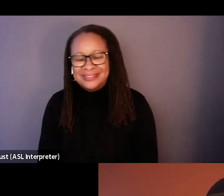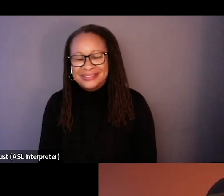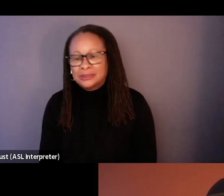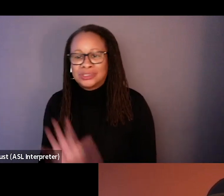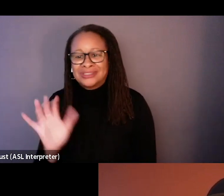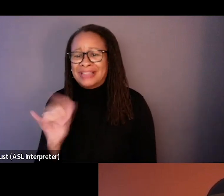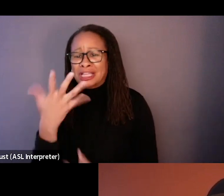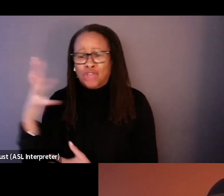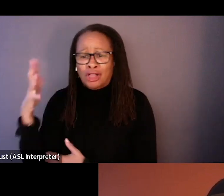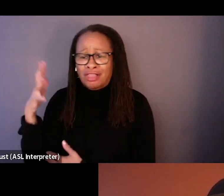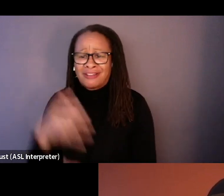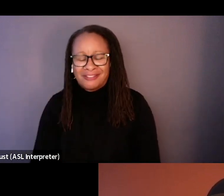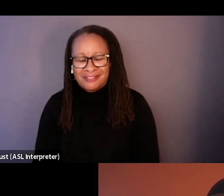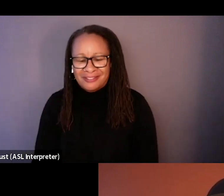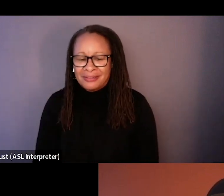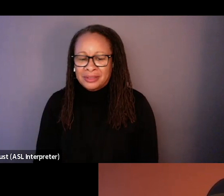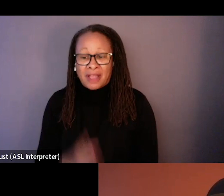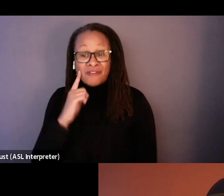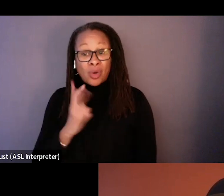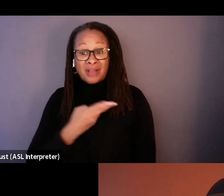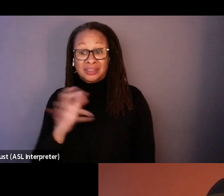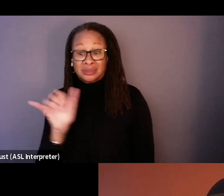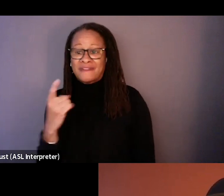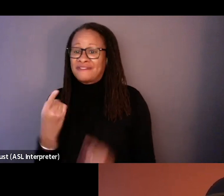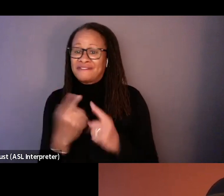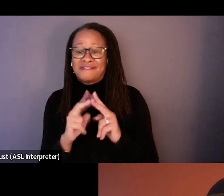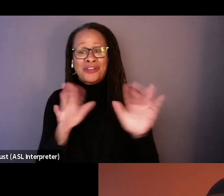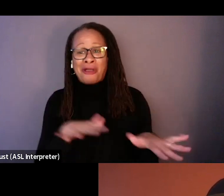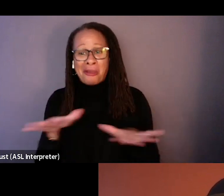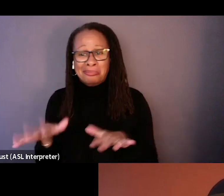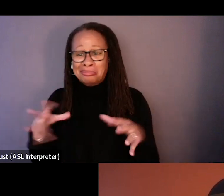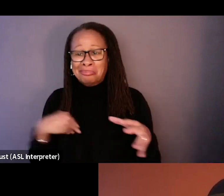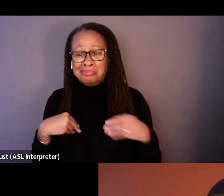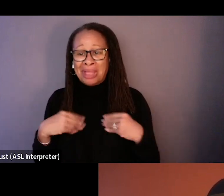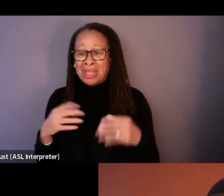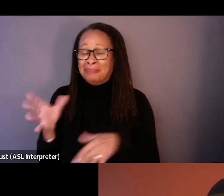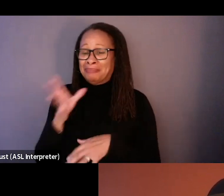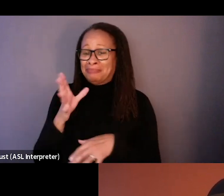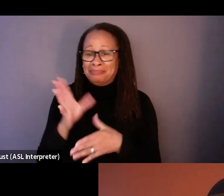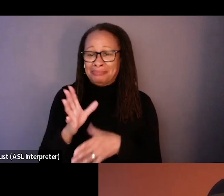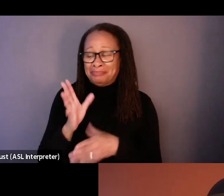was a jungle, but for, but with us, it was always like very calm between them. was like, uh,